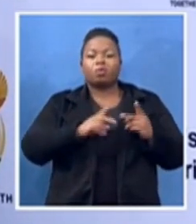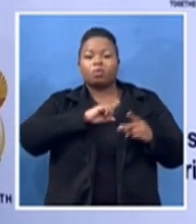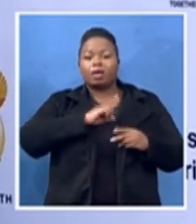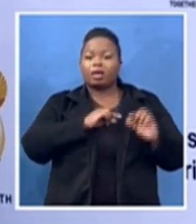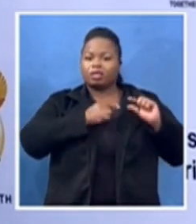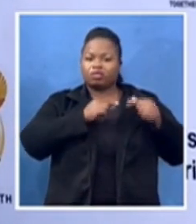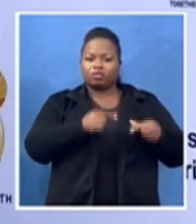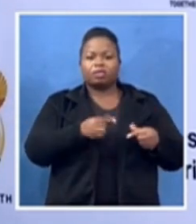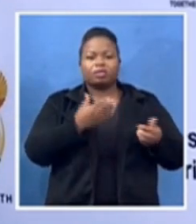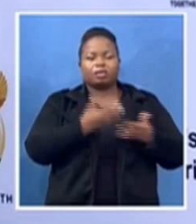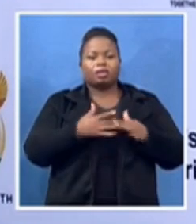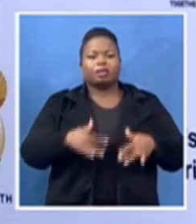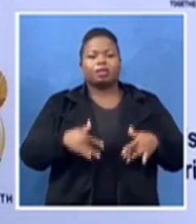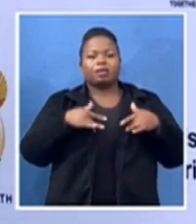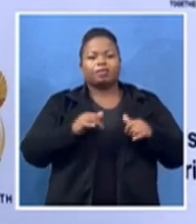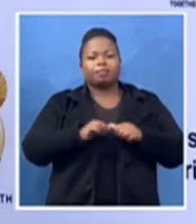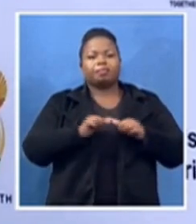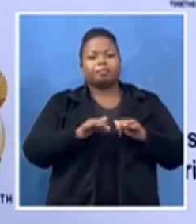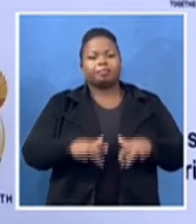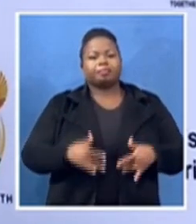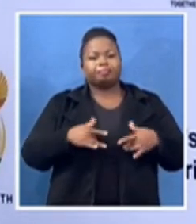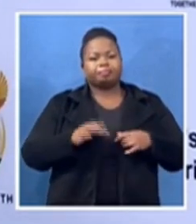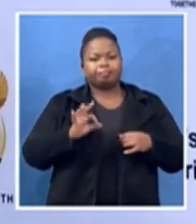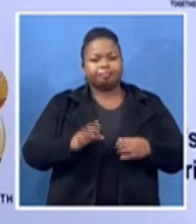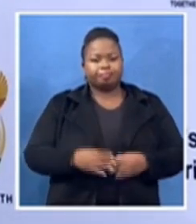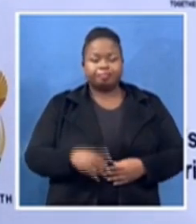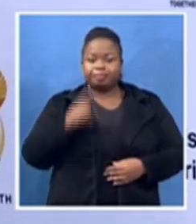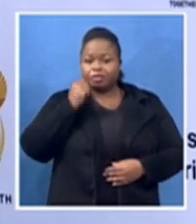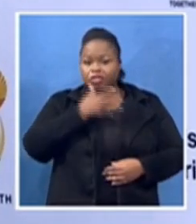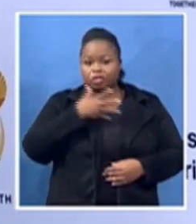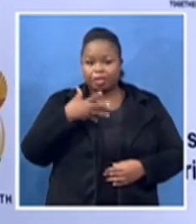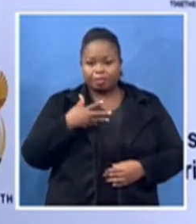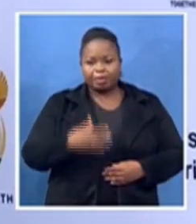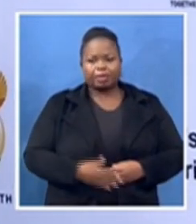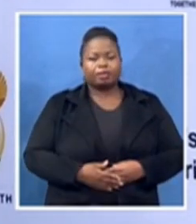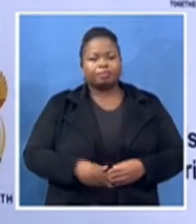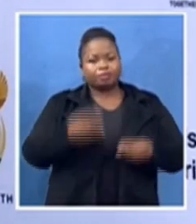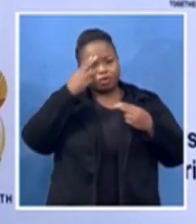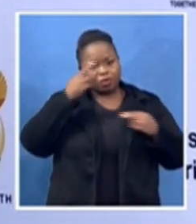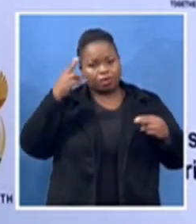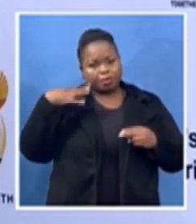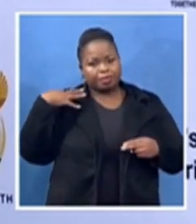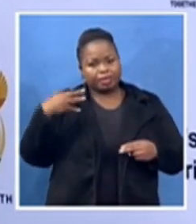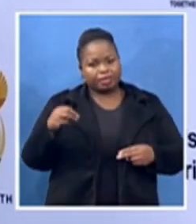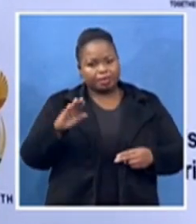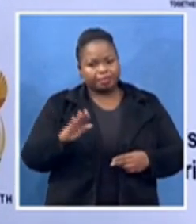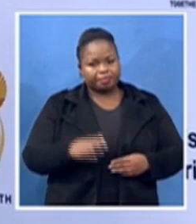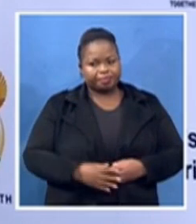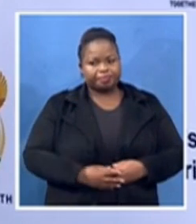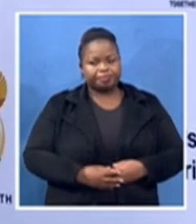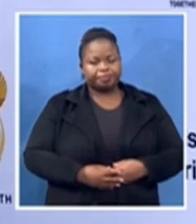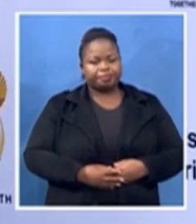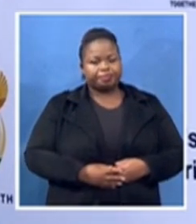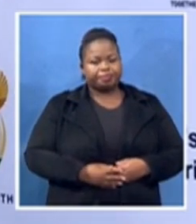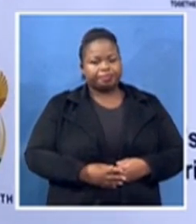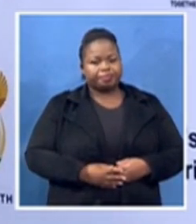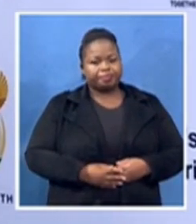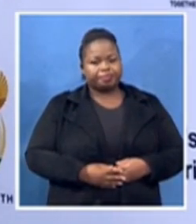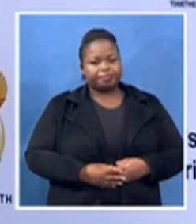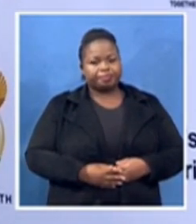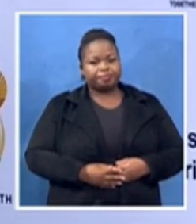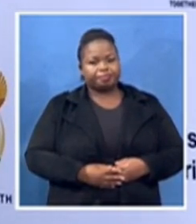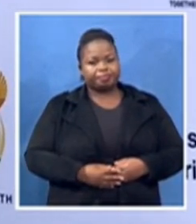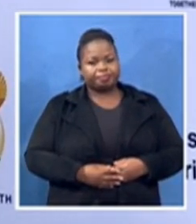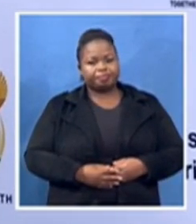Ladies and gentlemen, Honorable Minister, a year today marks 195